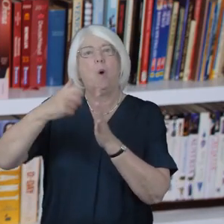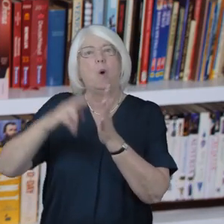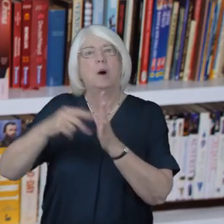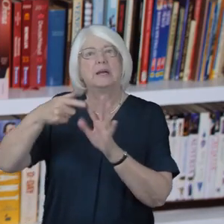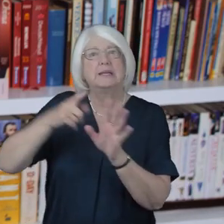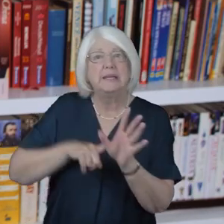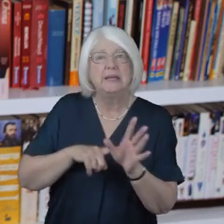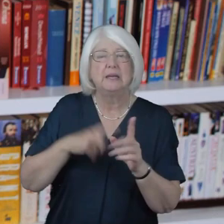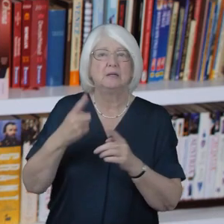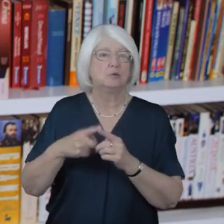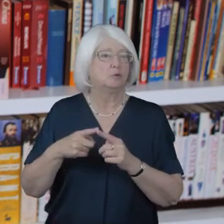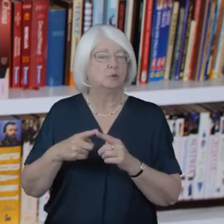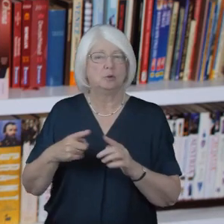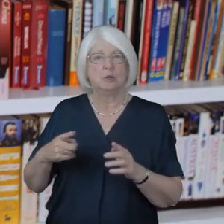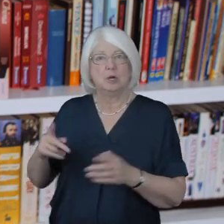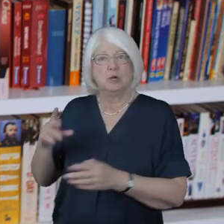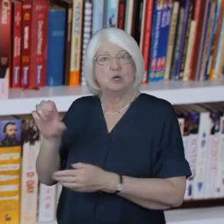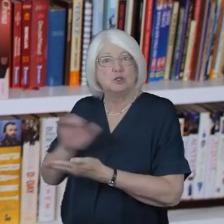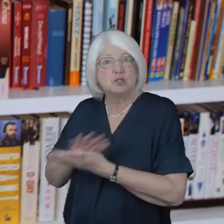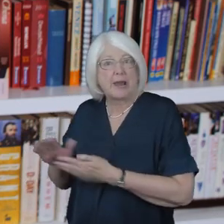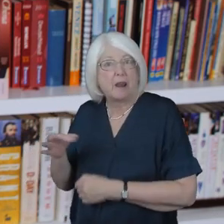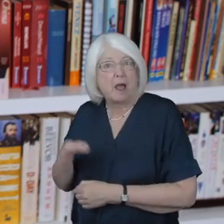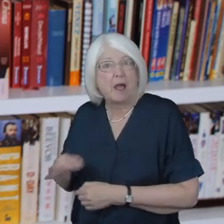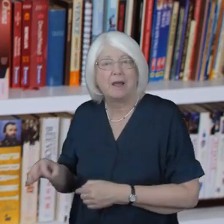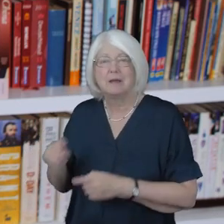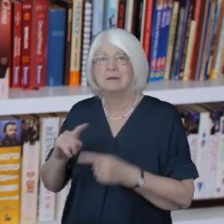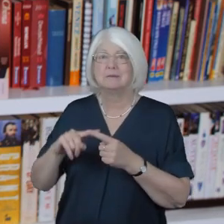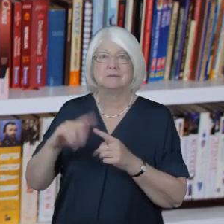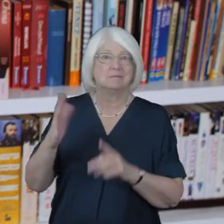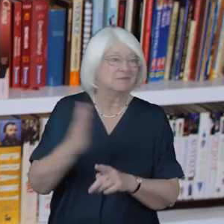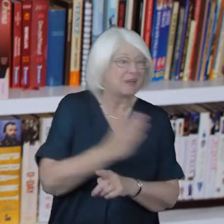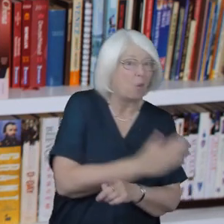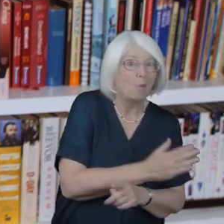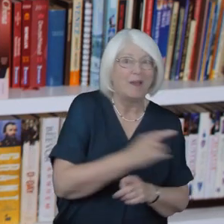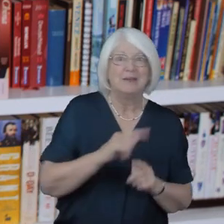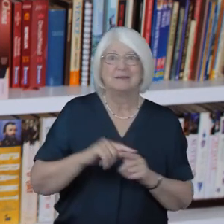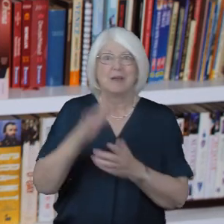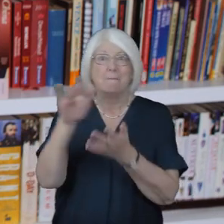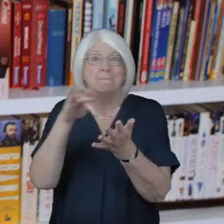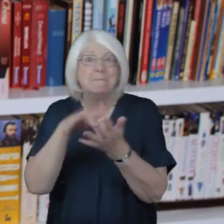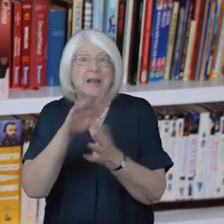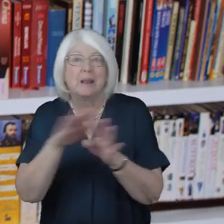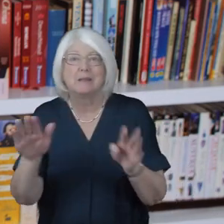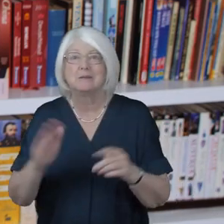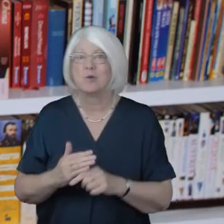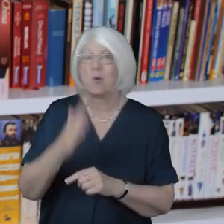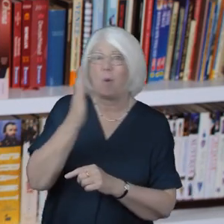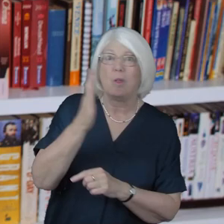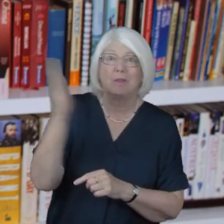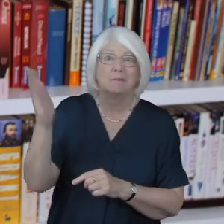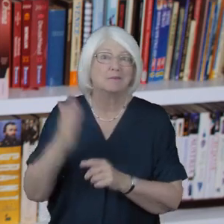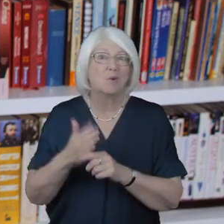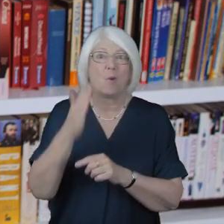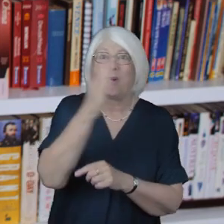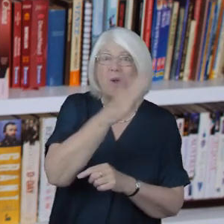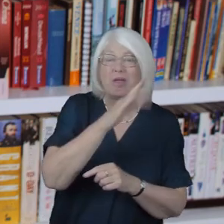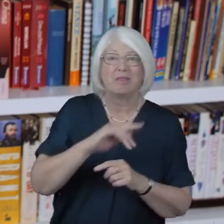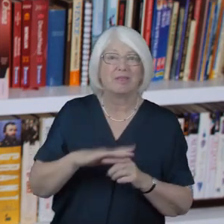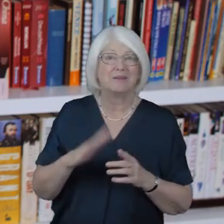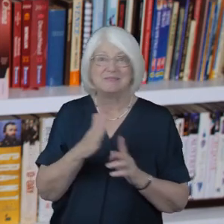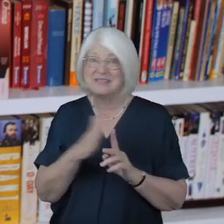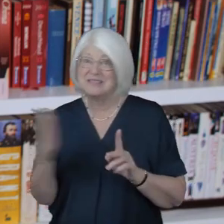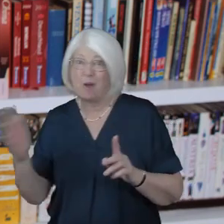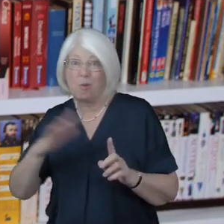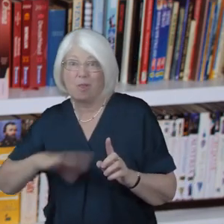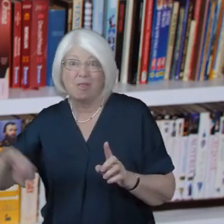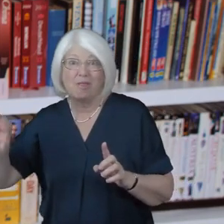in Wales in the Midlands the South West on the South Coast in the North West and North East and initiatives like